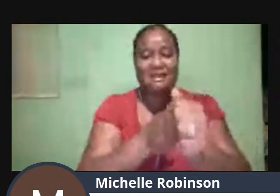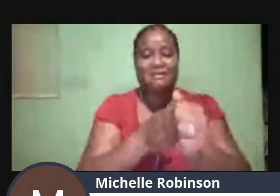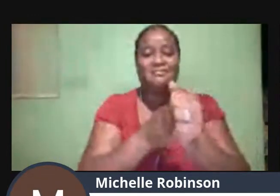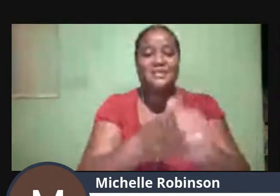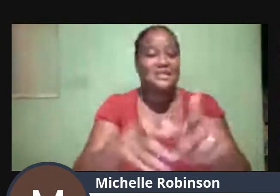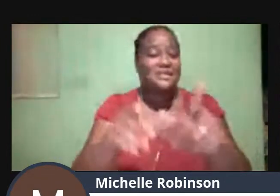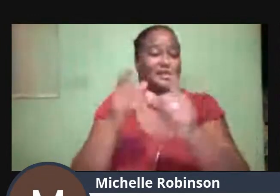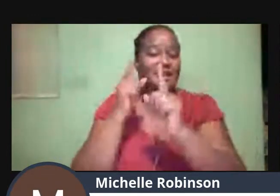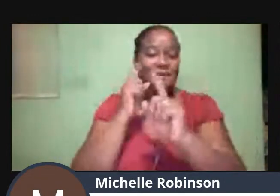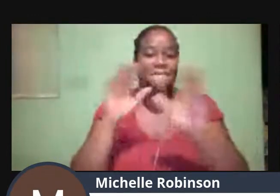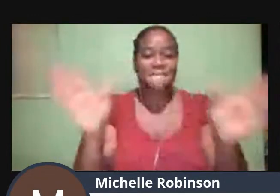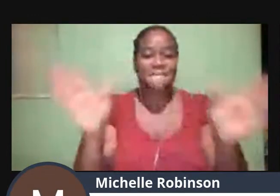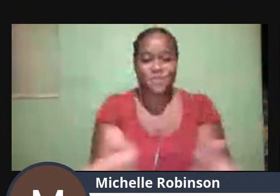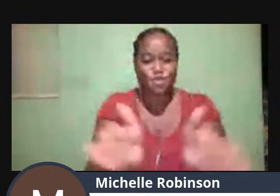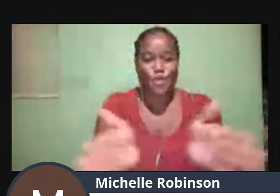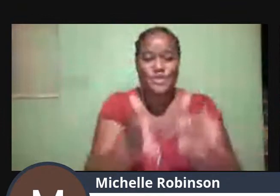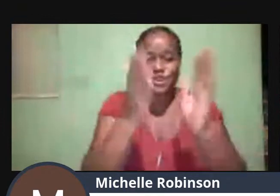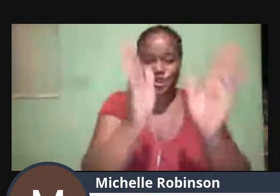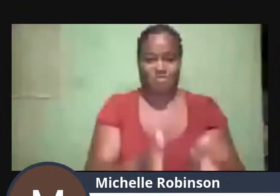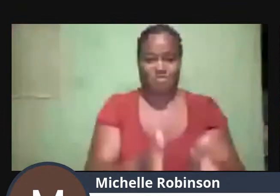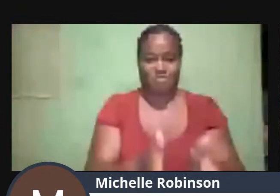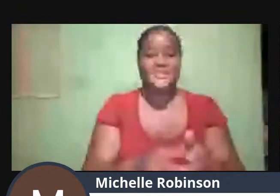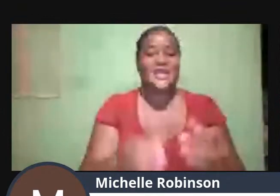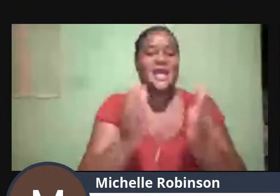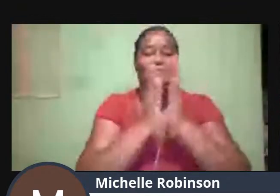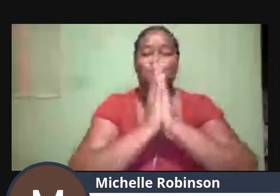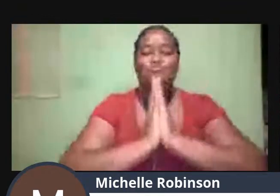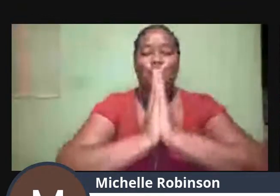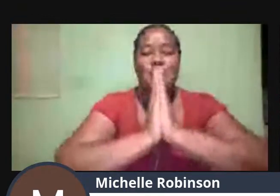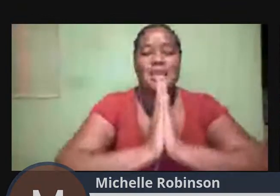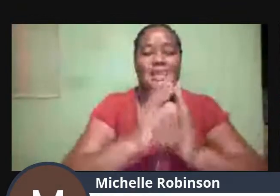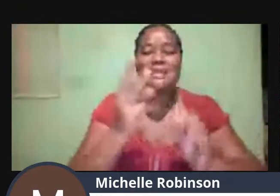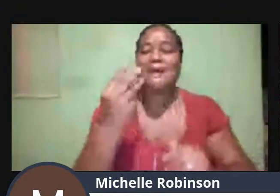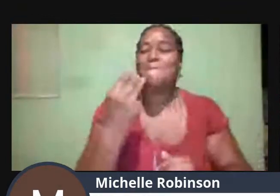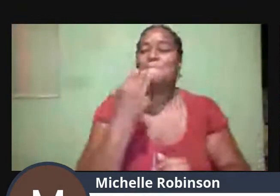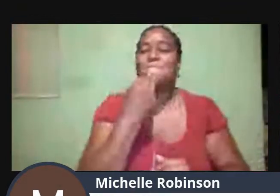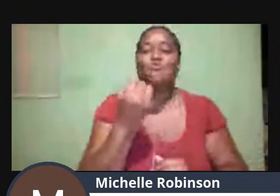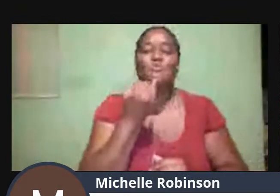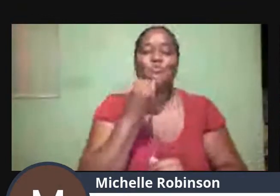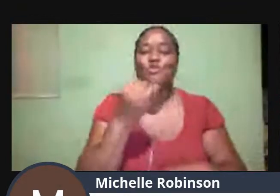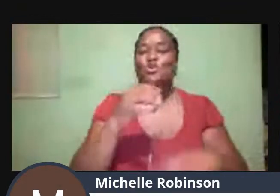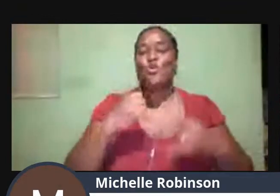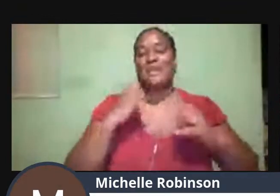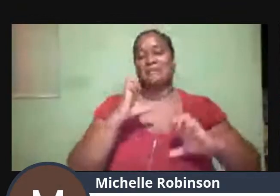motivator And I do pray that, Portmore, you're enjoying him